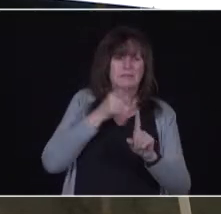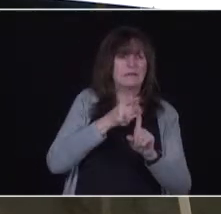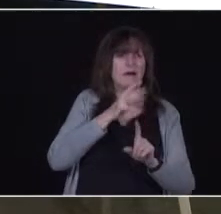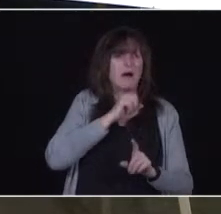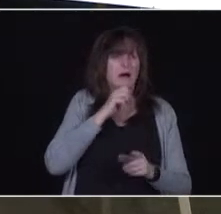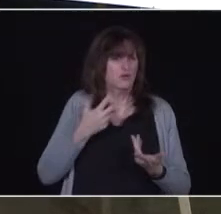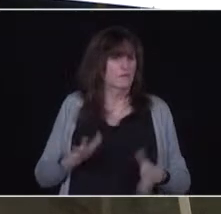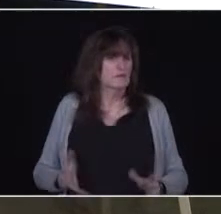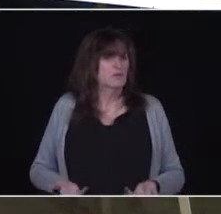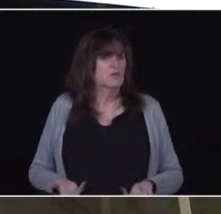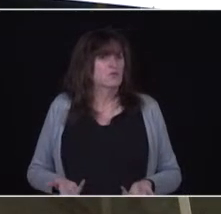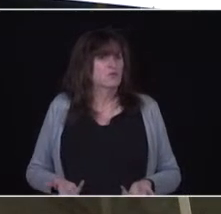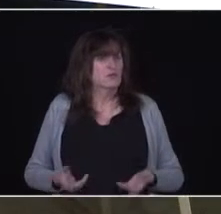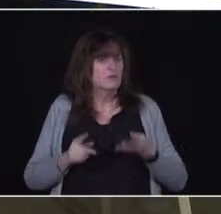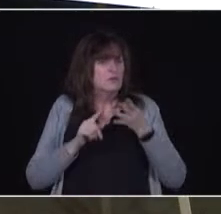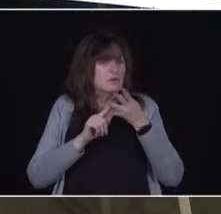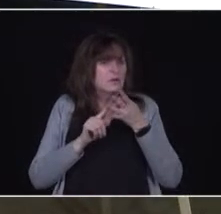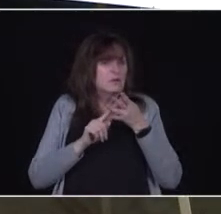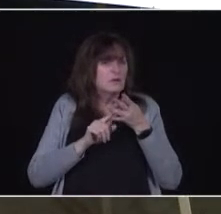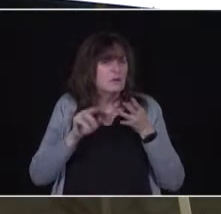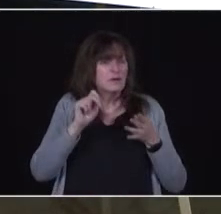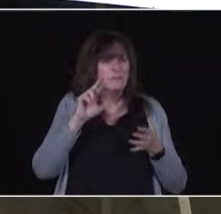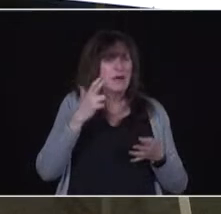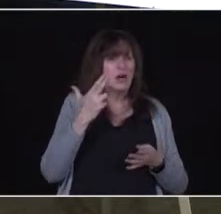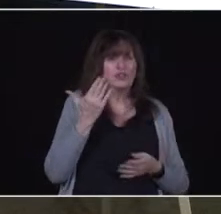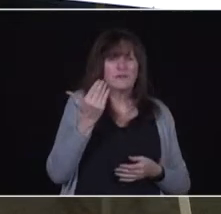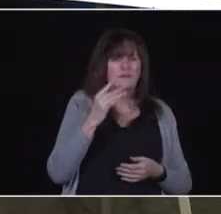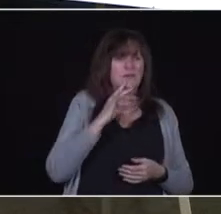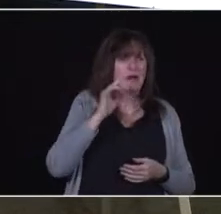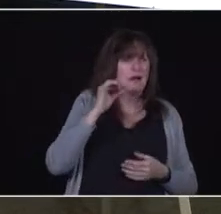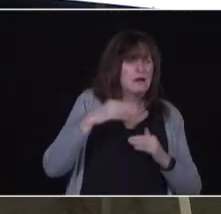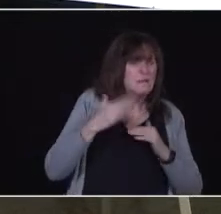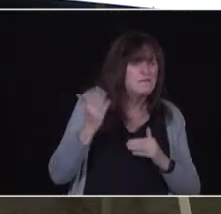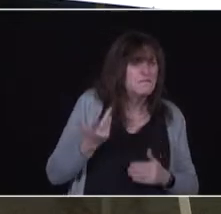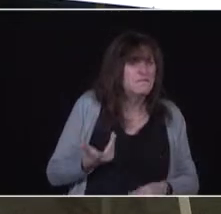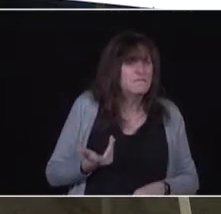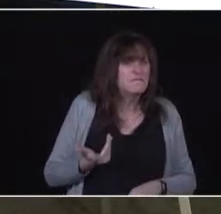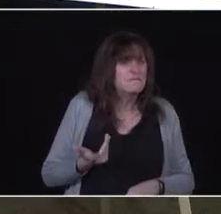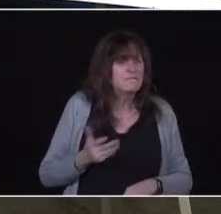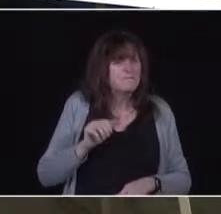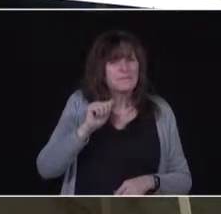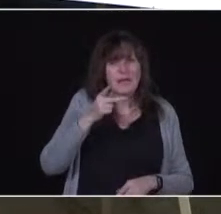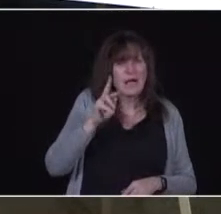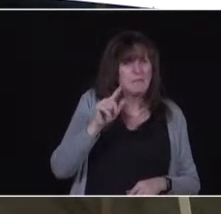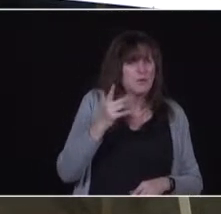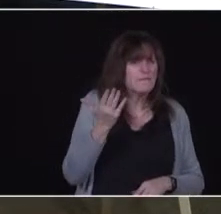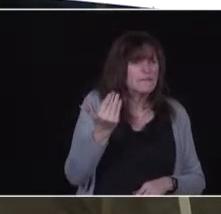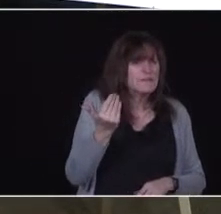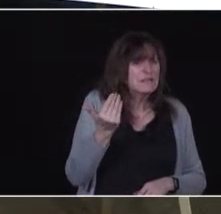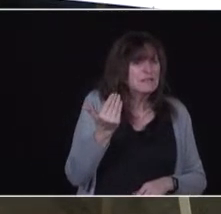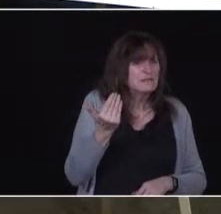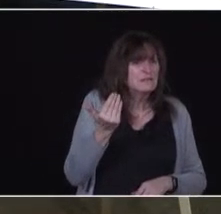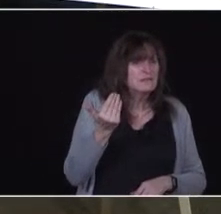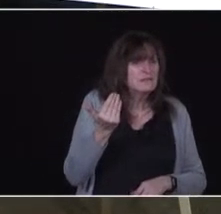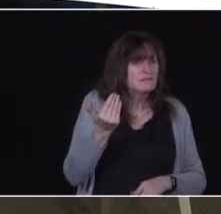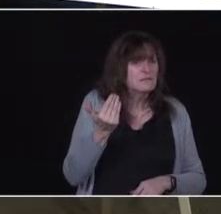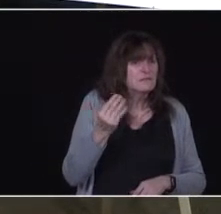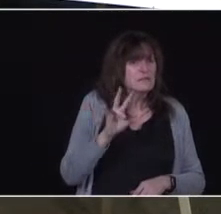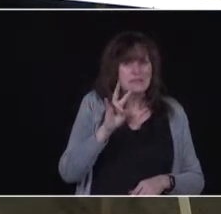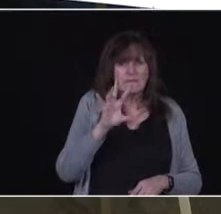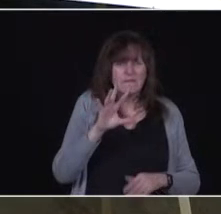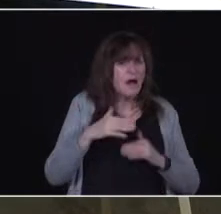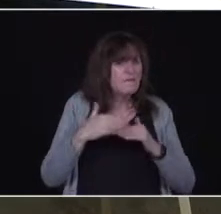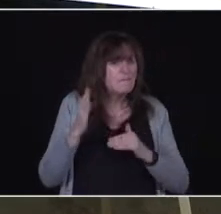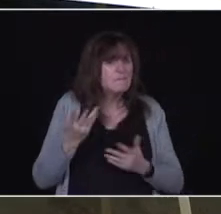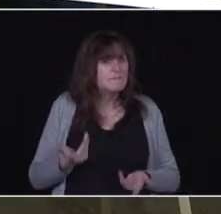third week of March, we're going to start with 80-year-olds and plus. The 15th of April, we will bring into that shoot the 75-year-olds and